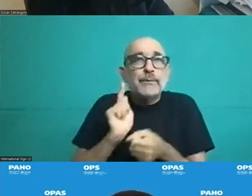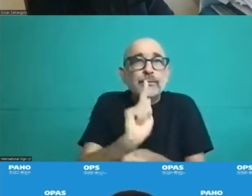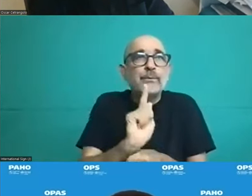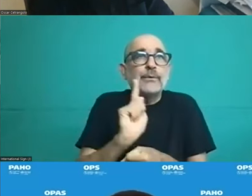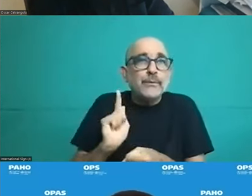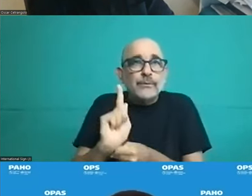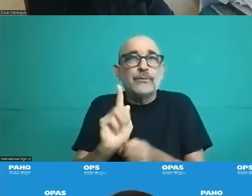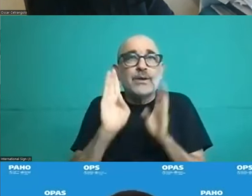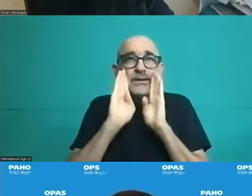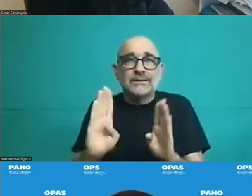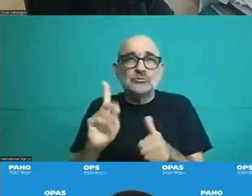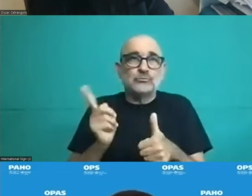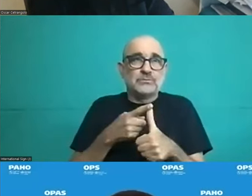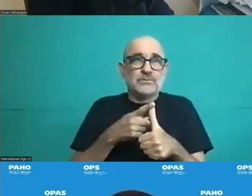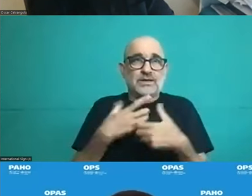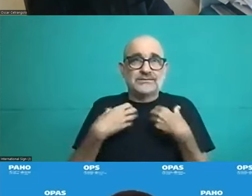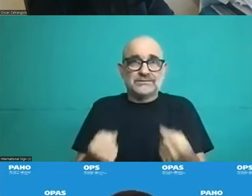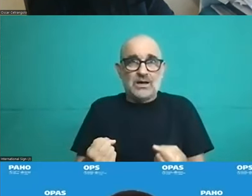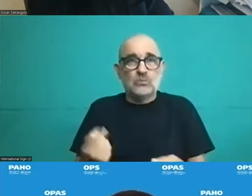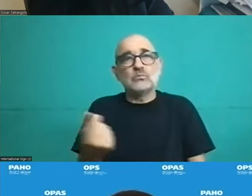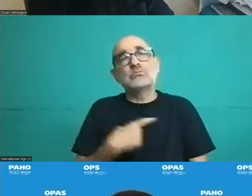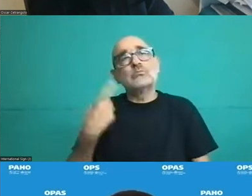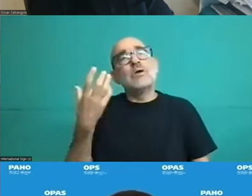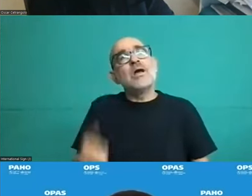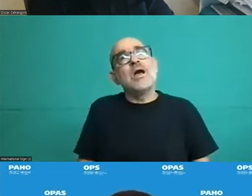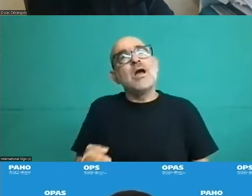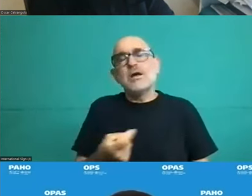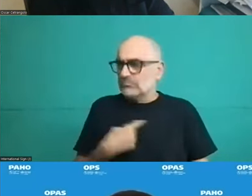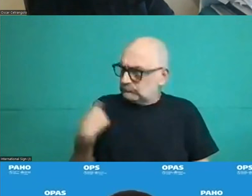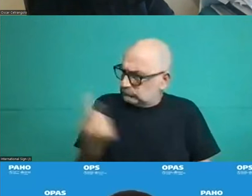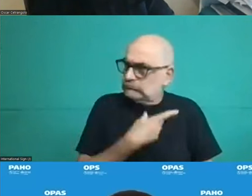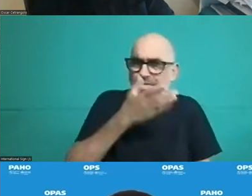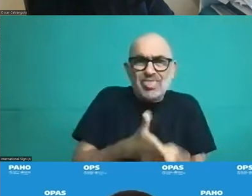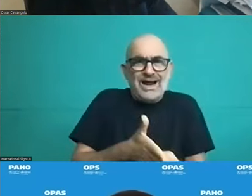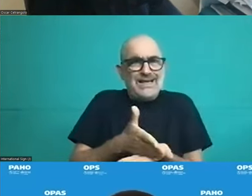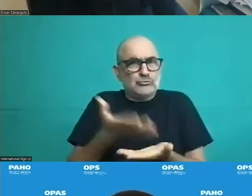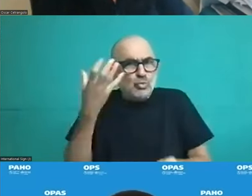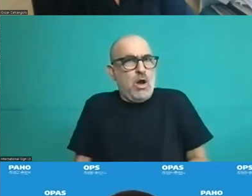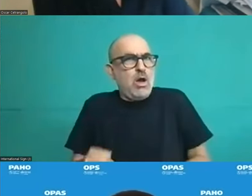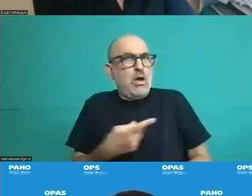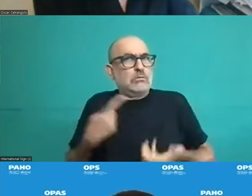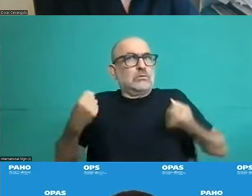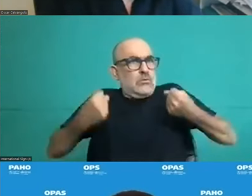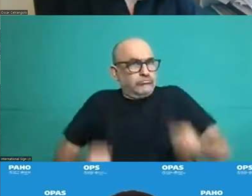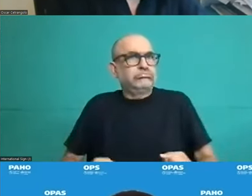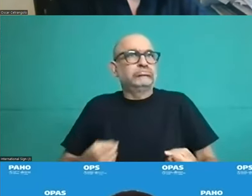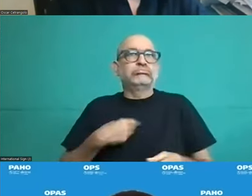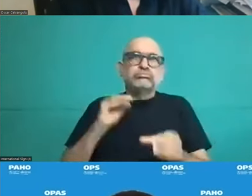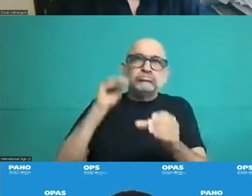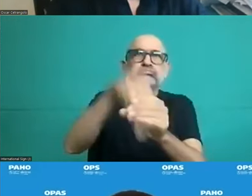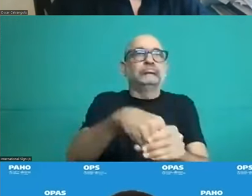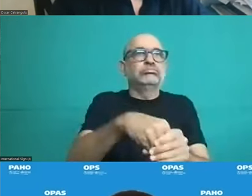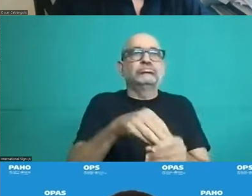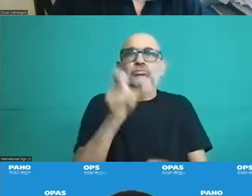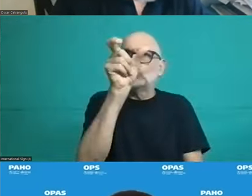health should not be a market, governed by a market, but rather to be understood as a